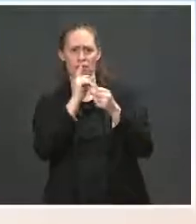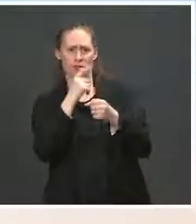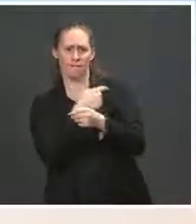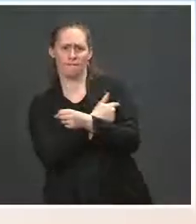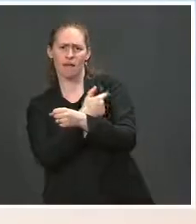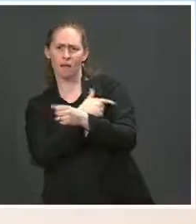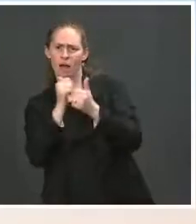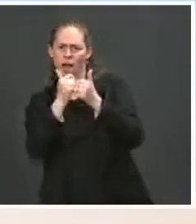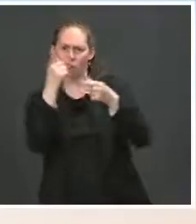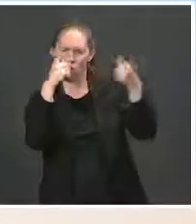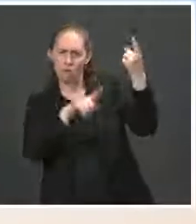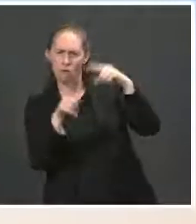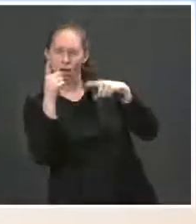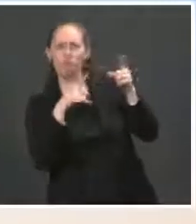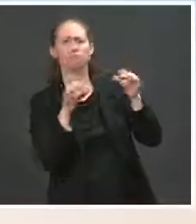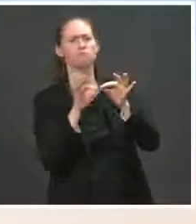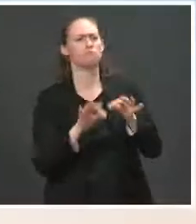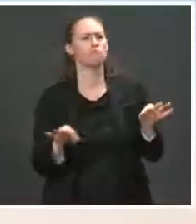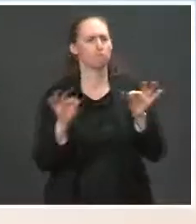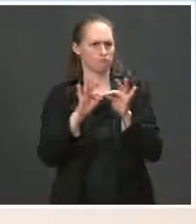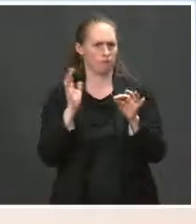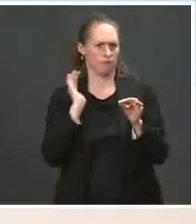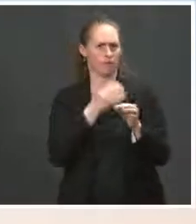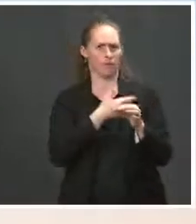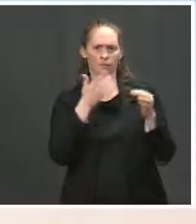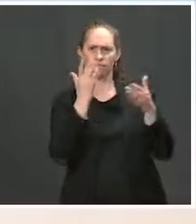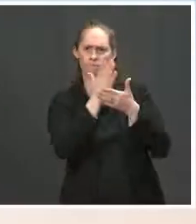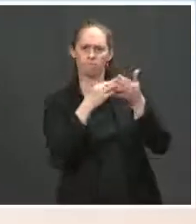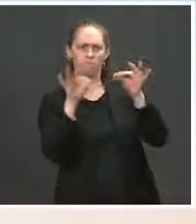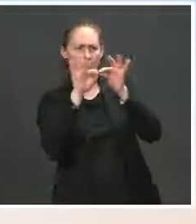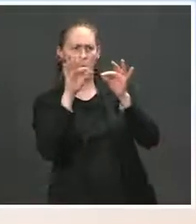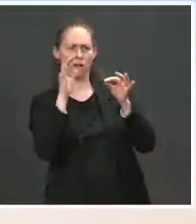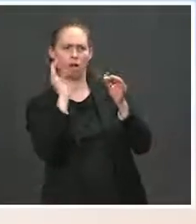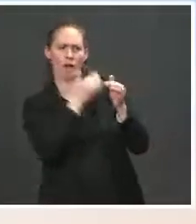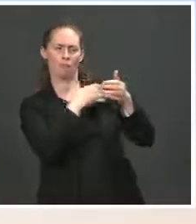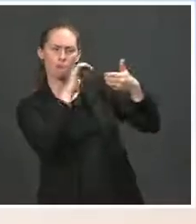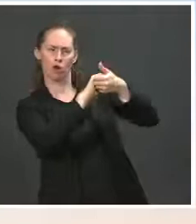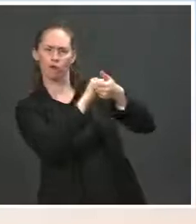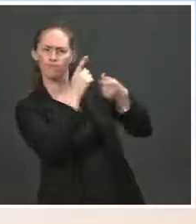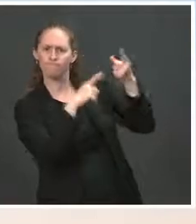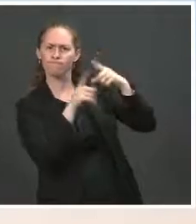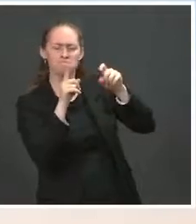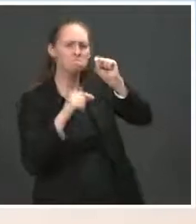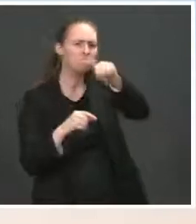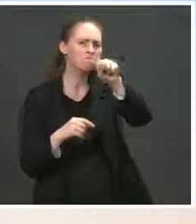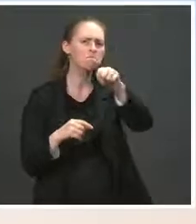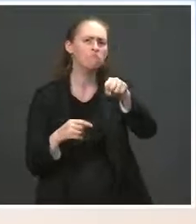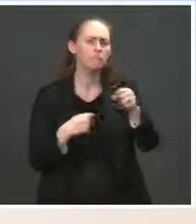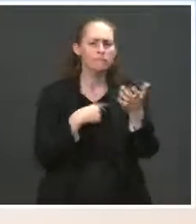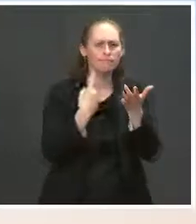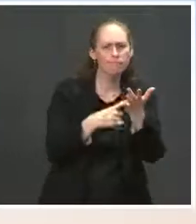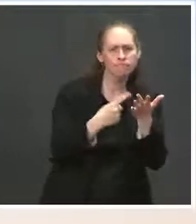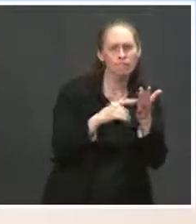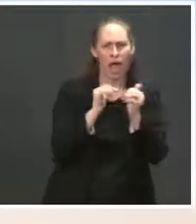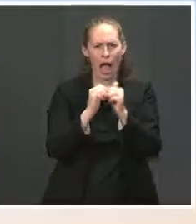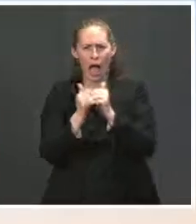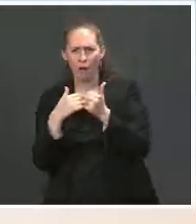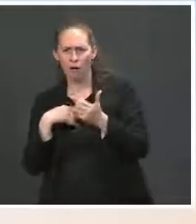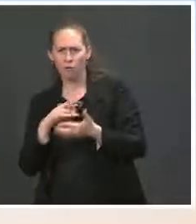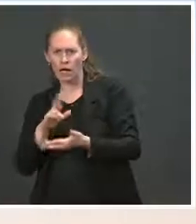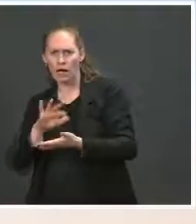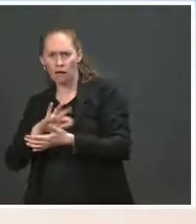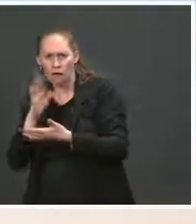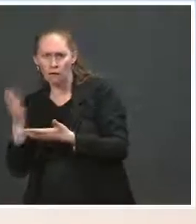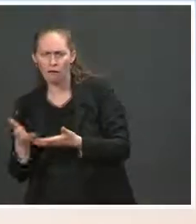including with our Quad partners. India is one of our Quad partners, of course, in discussing vaccine creation and distribution